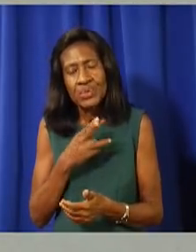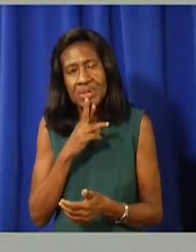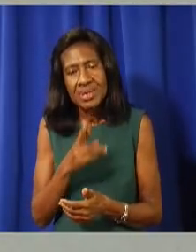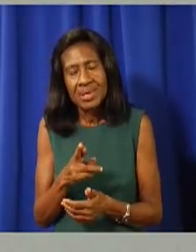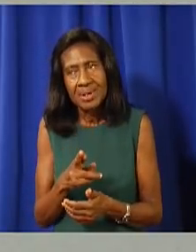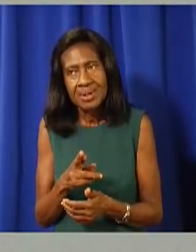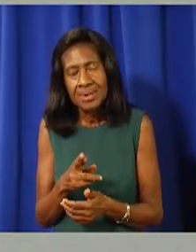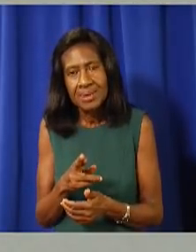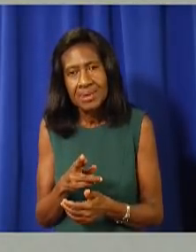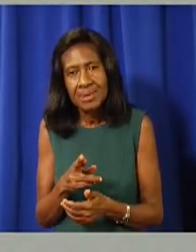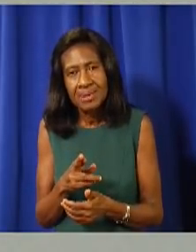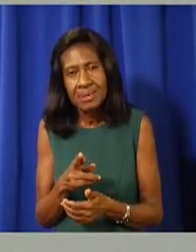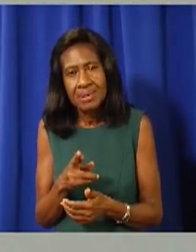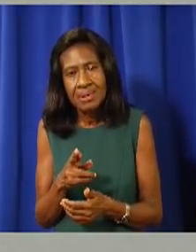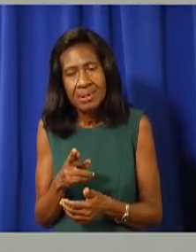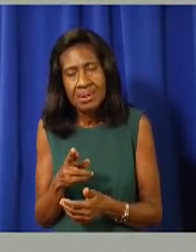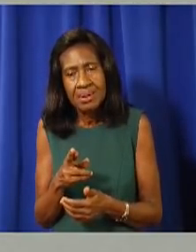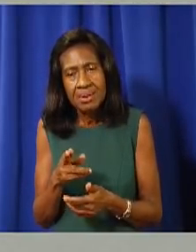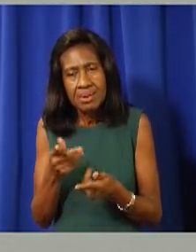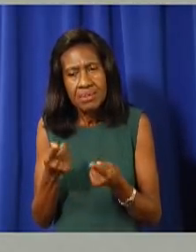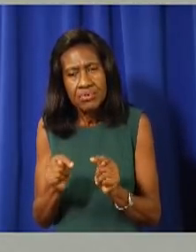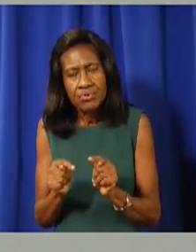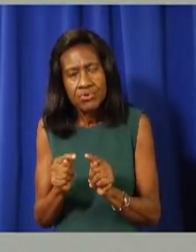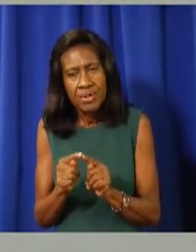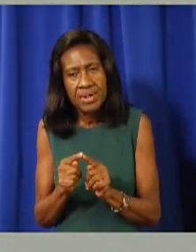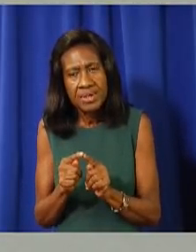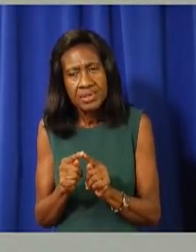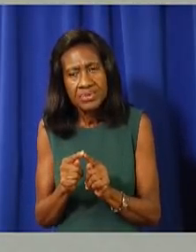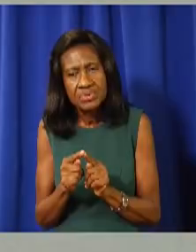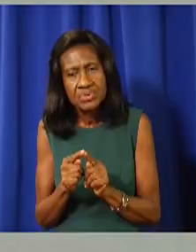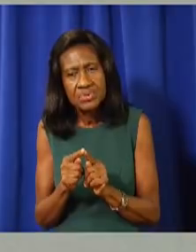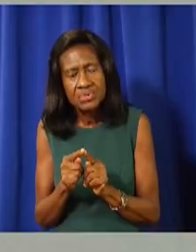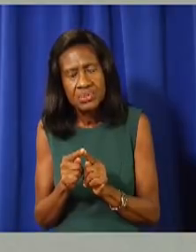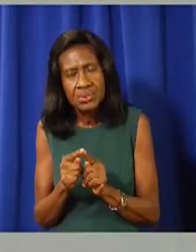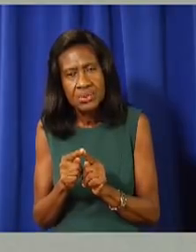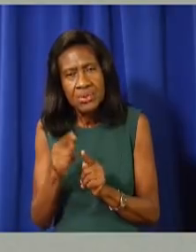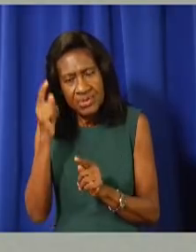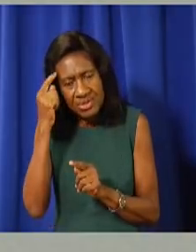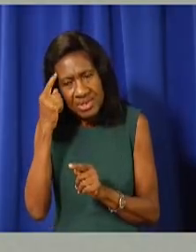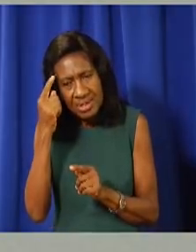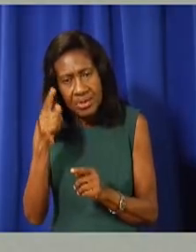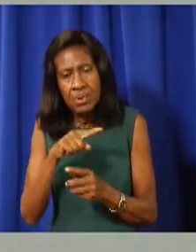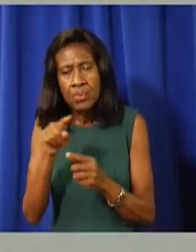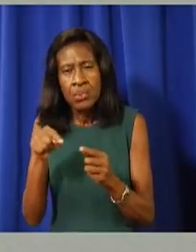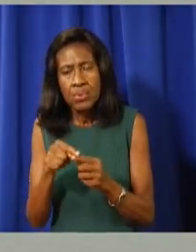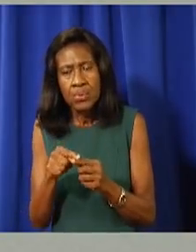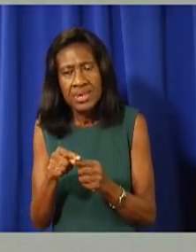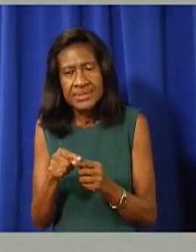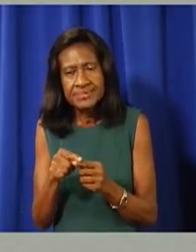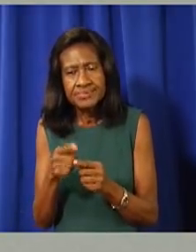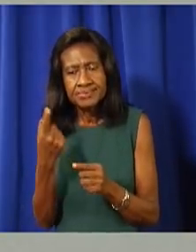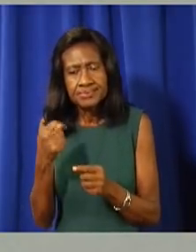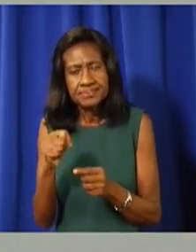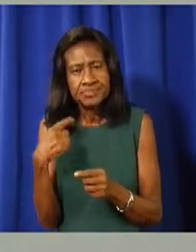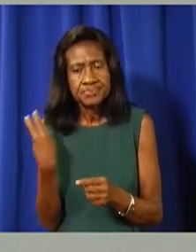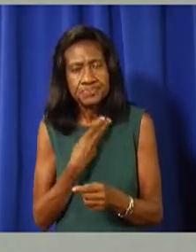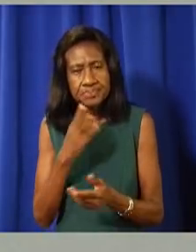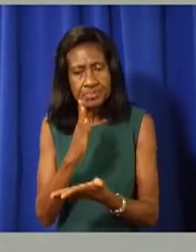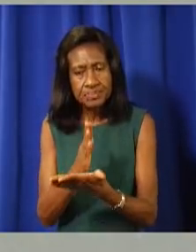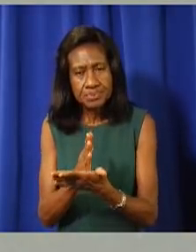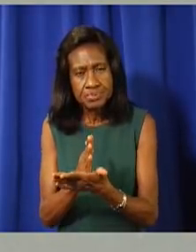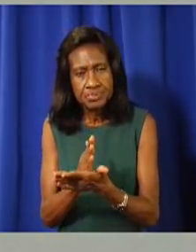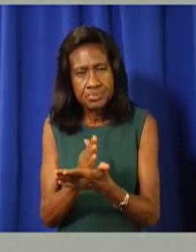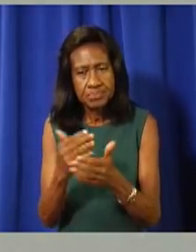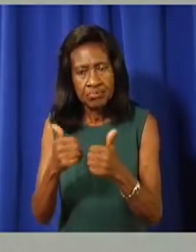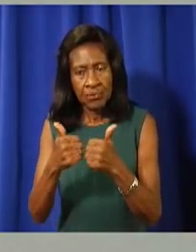phase four of when, when the, the quarantines would, would be dropped. Um, we're assessing whether we go to that point. That's when the